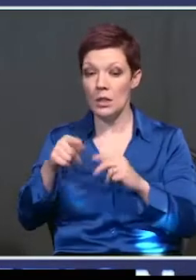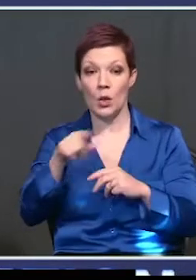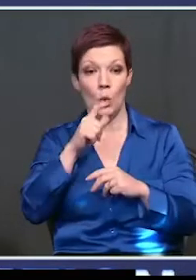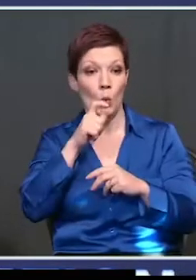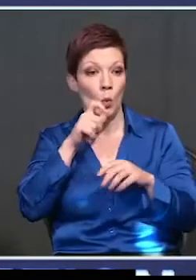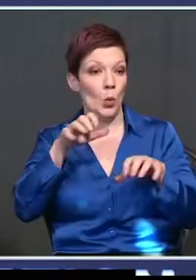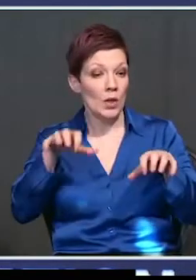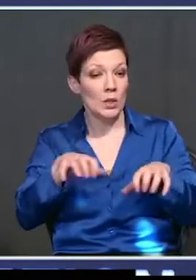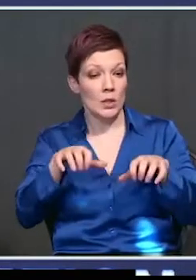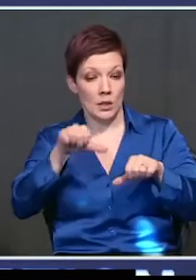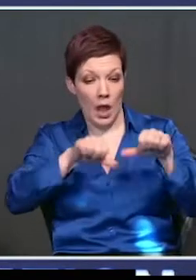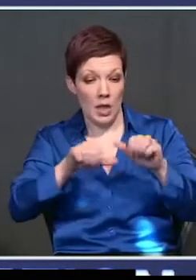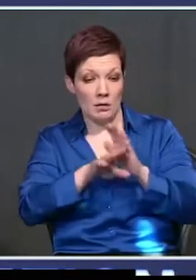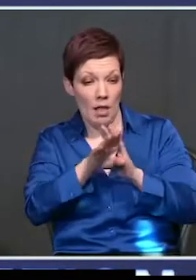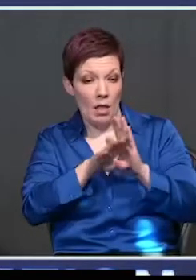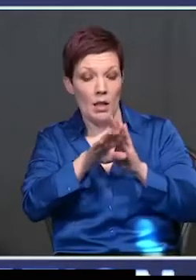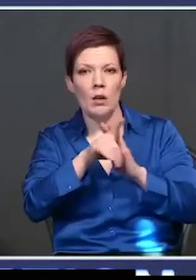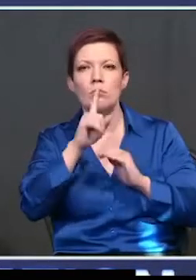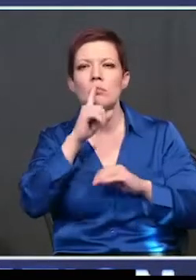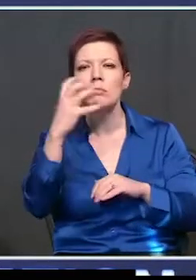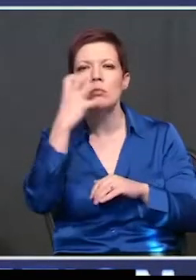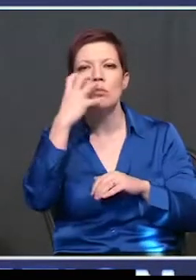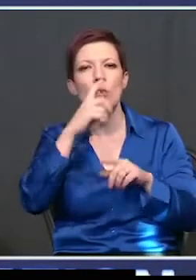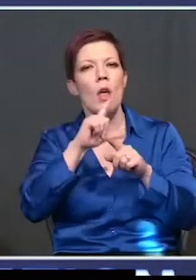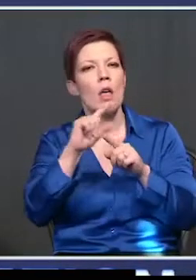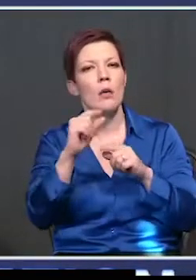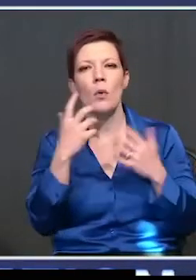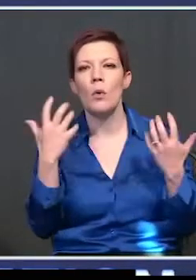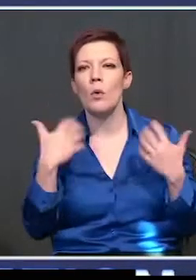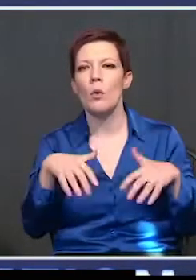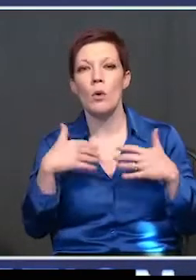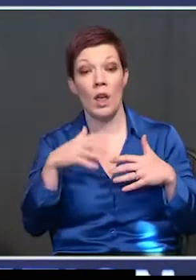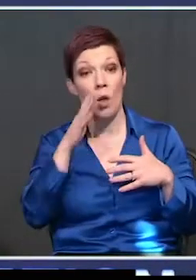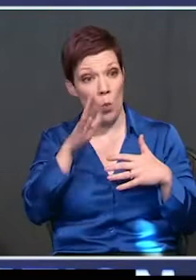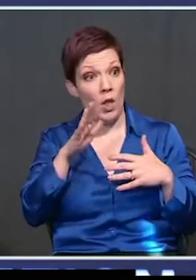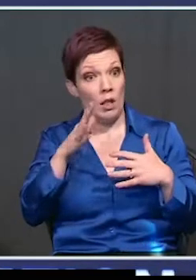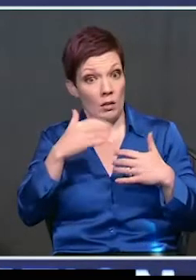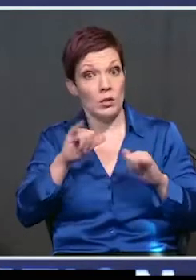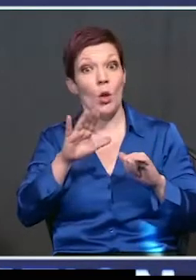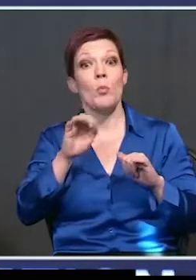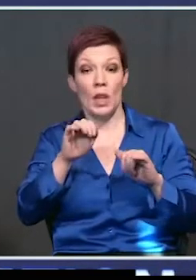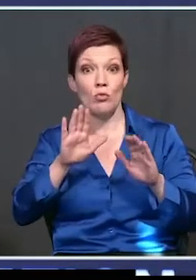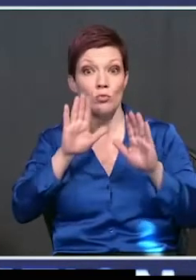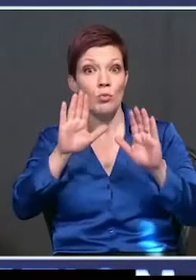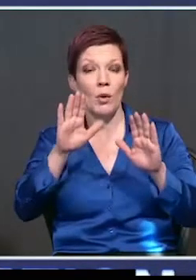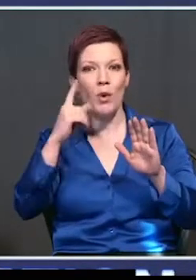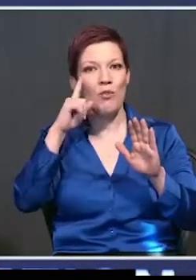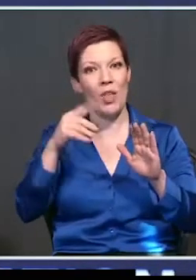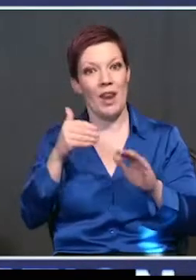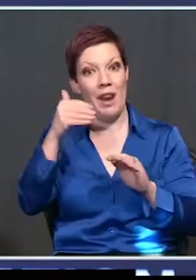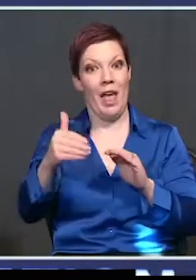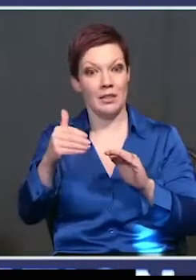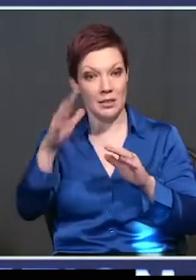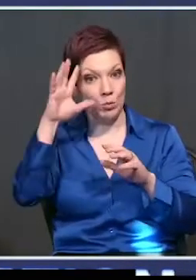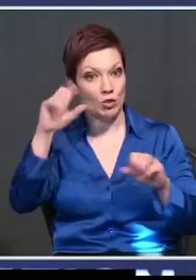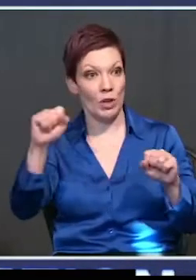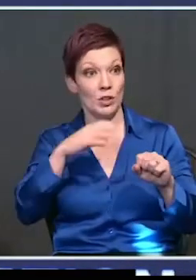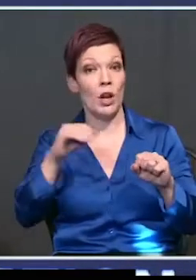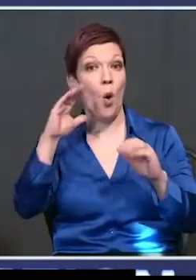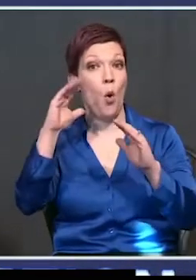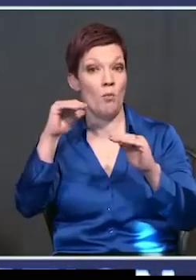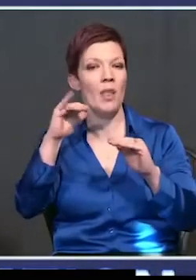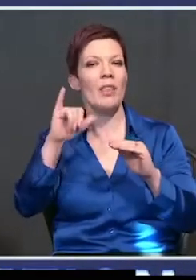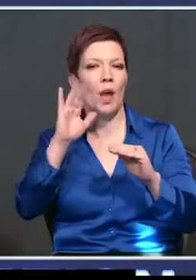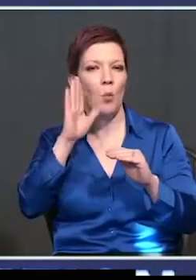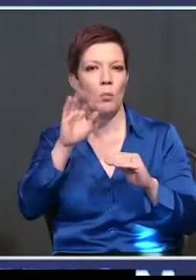incredible. And it will be incredible for the next administration. And hopefully the next administration will be the Trump administration because you